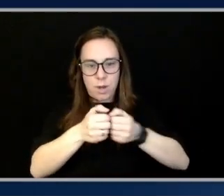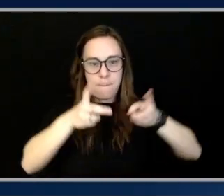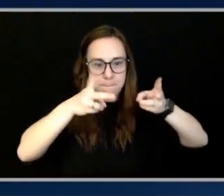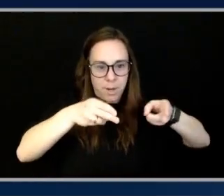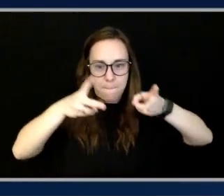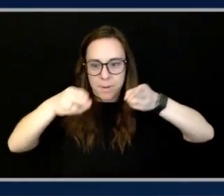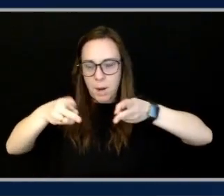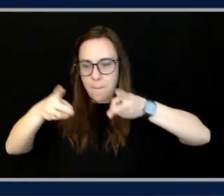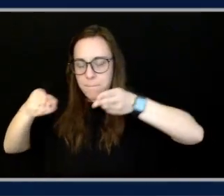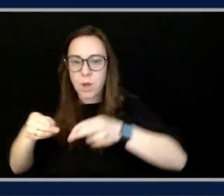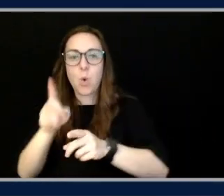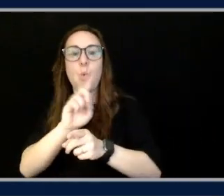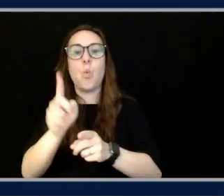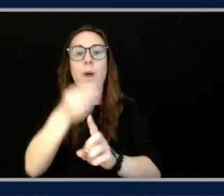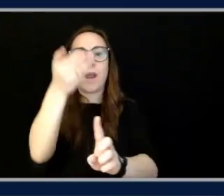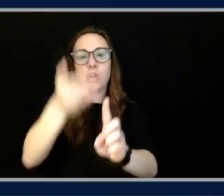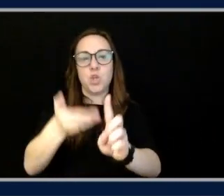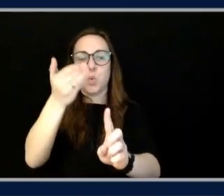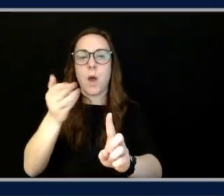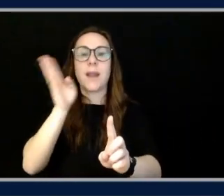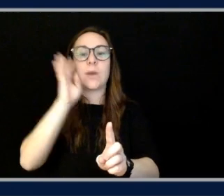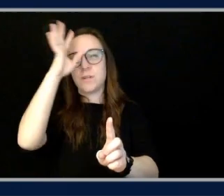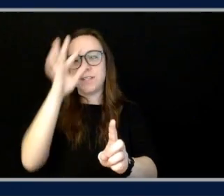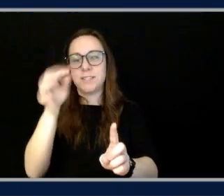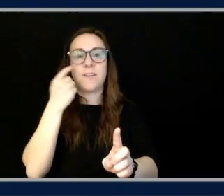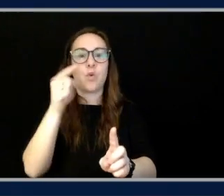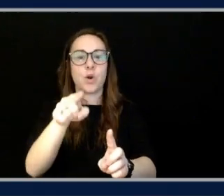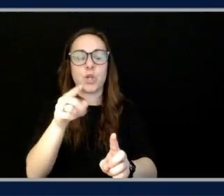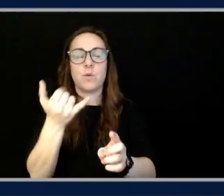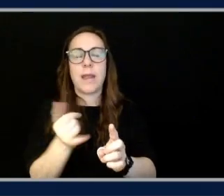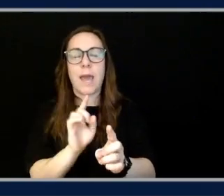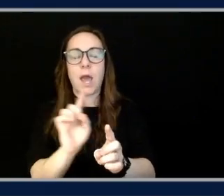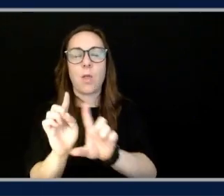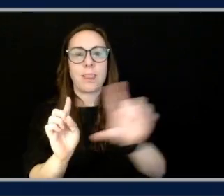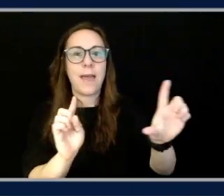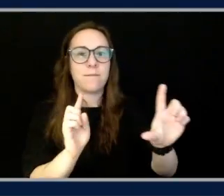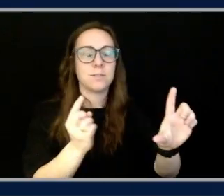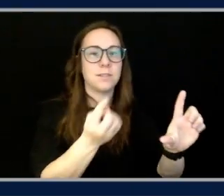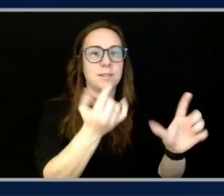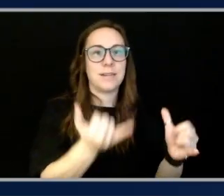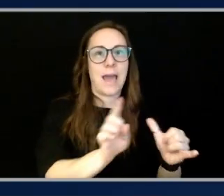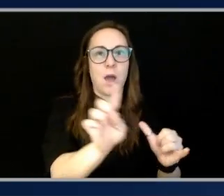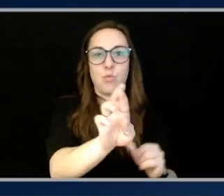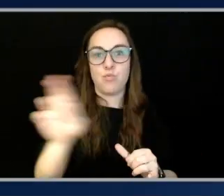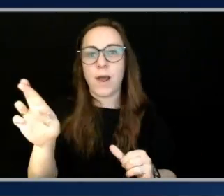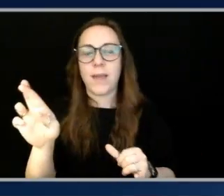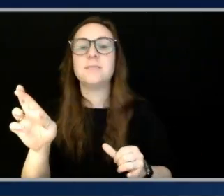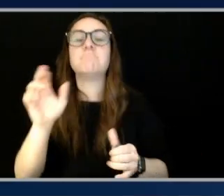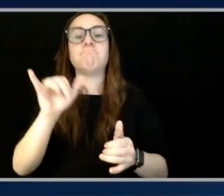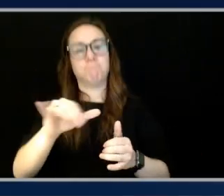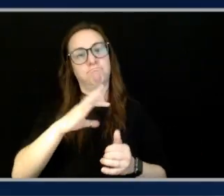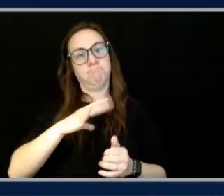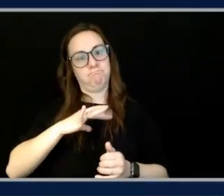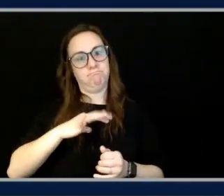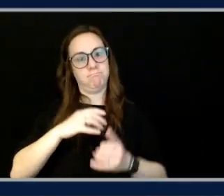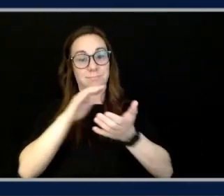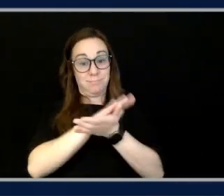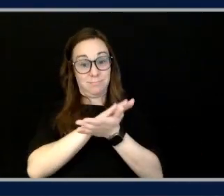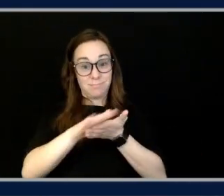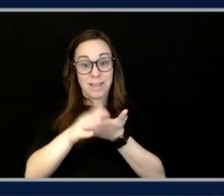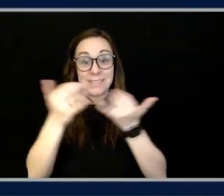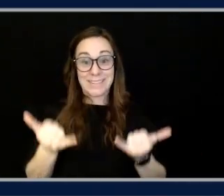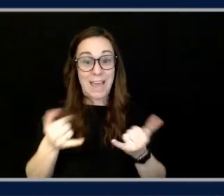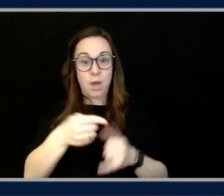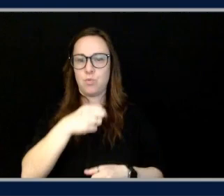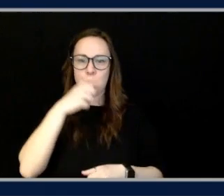at, it would make a decision, turn left, turn right. It was a really cool demo. But that's nice to hear that you don't have to do that with this video.